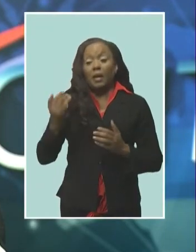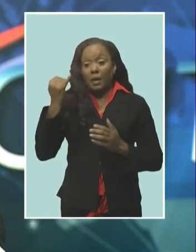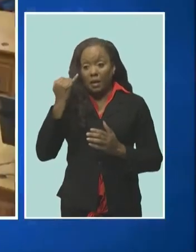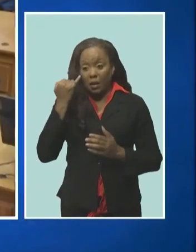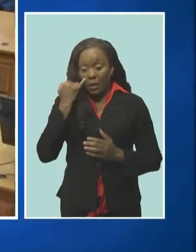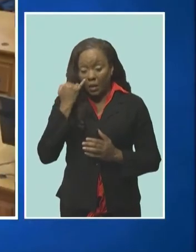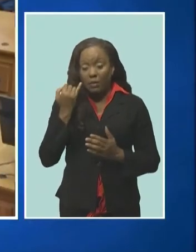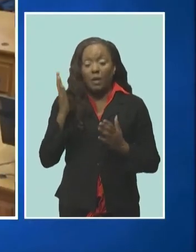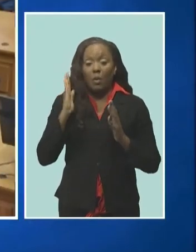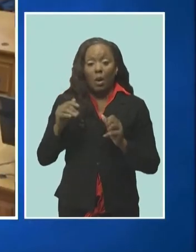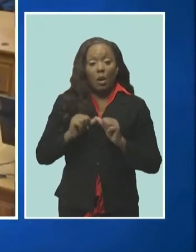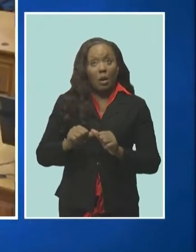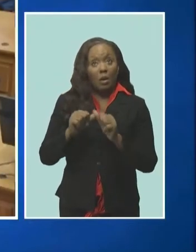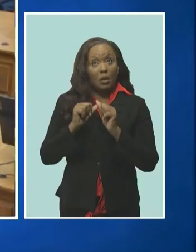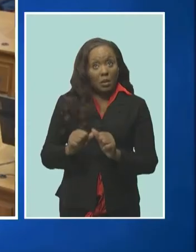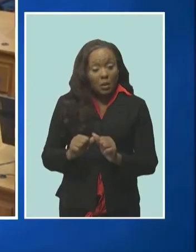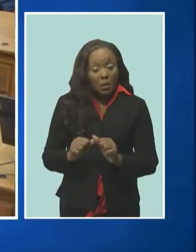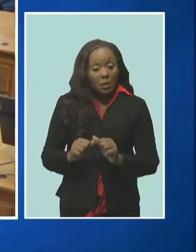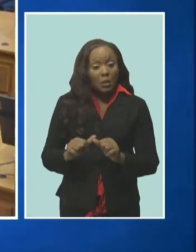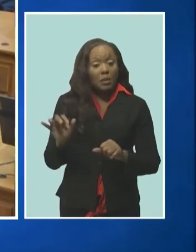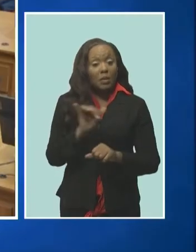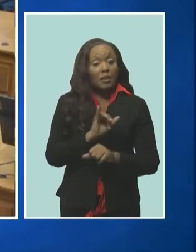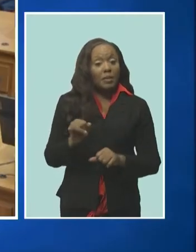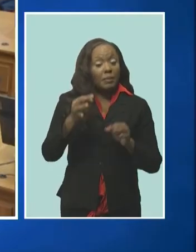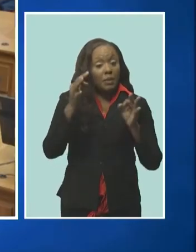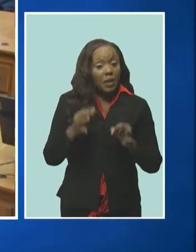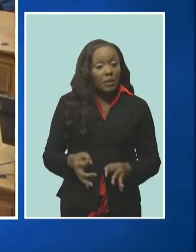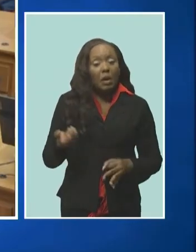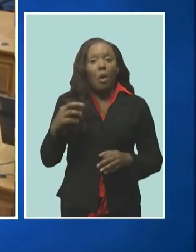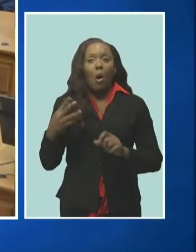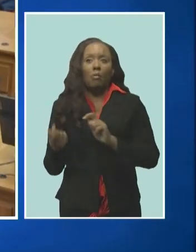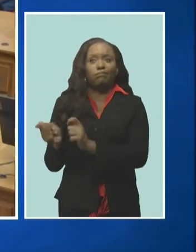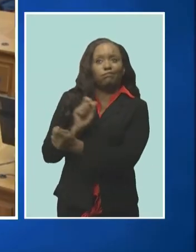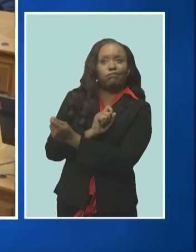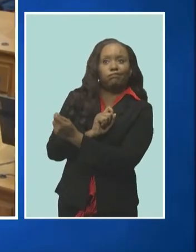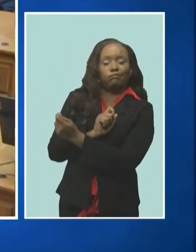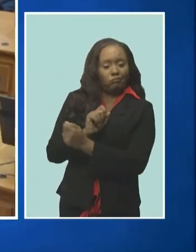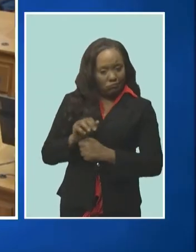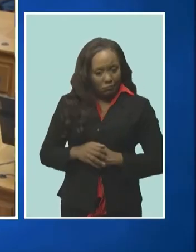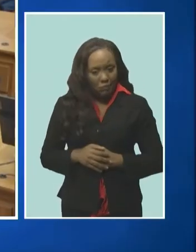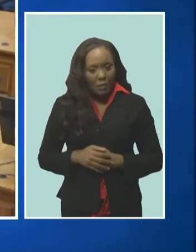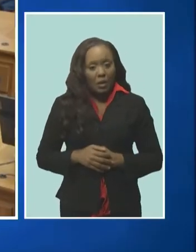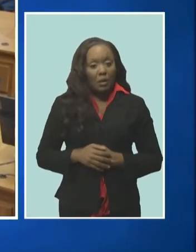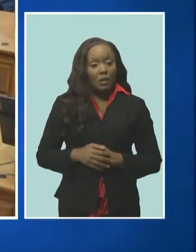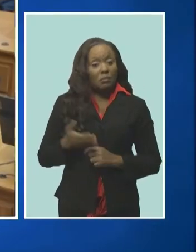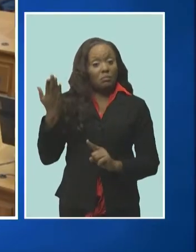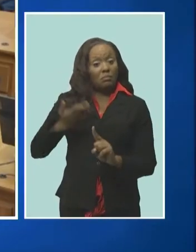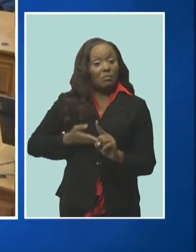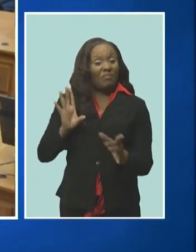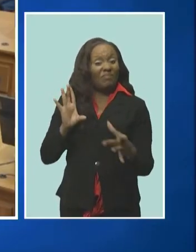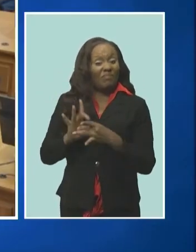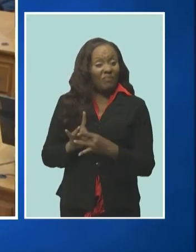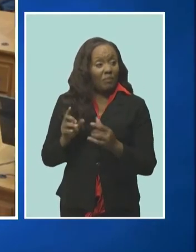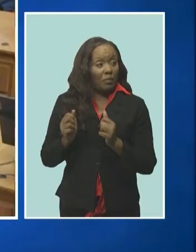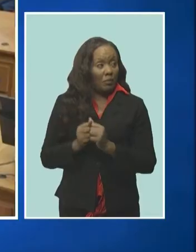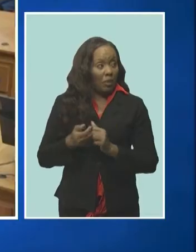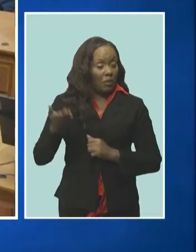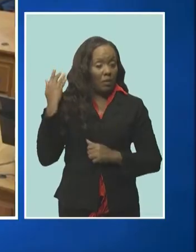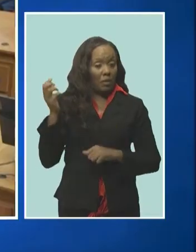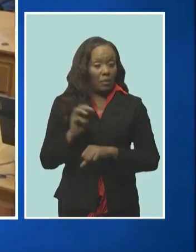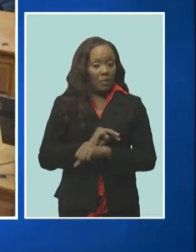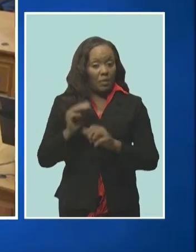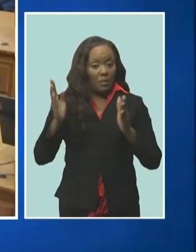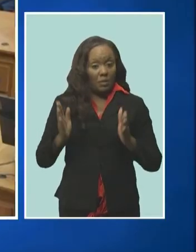and if it is whether his appeal should be allowed mr tasker has been linked to the scandal involving former government